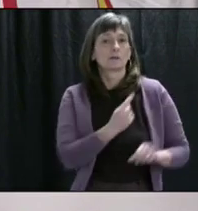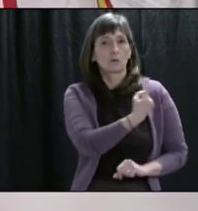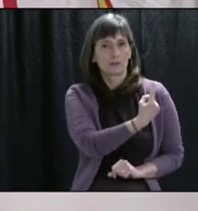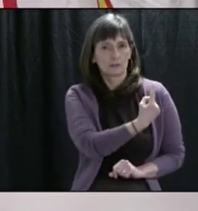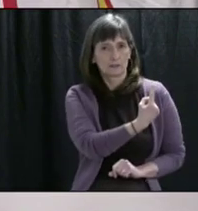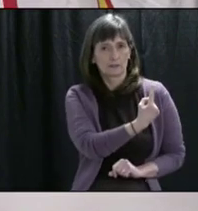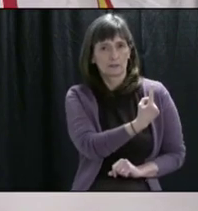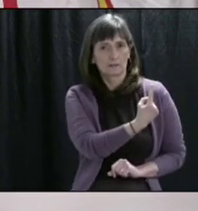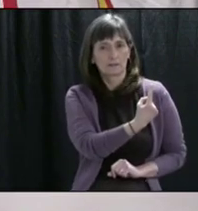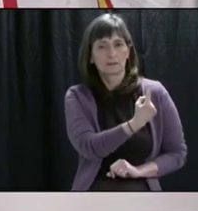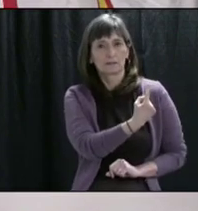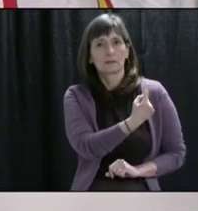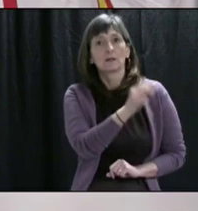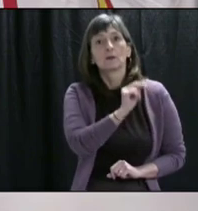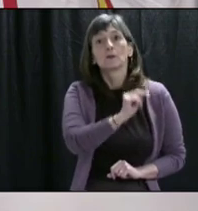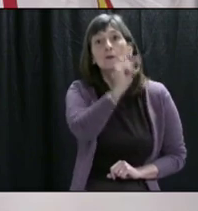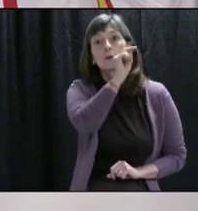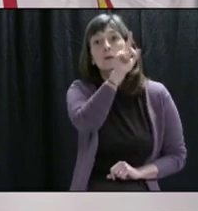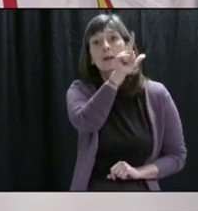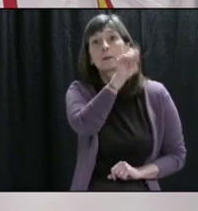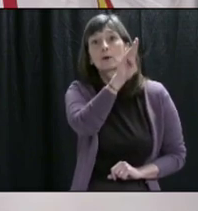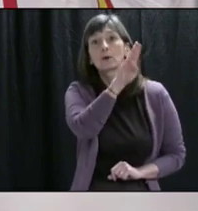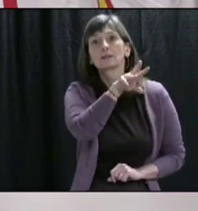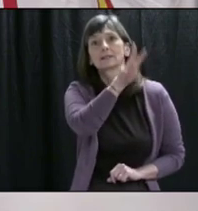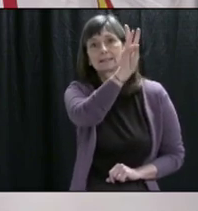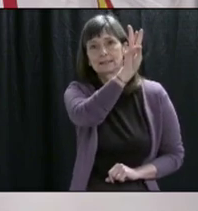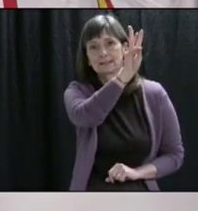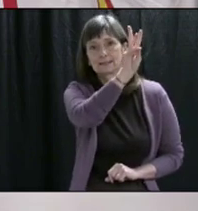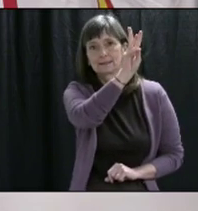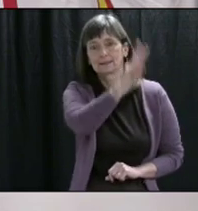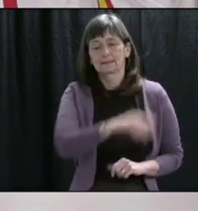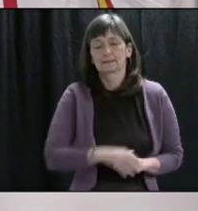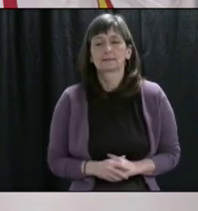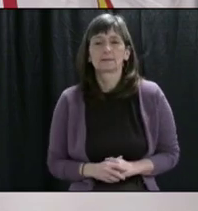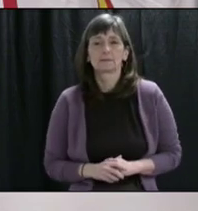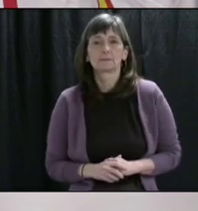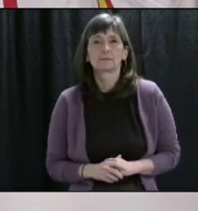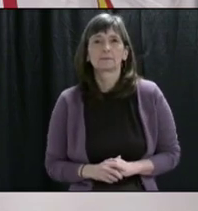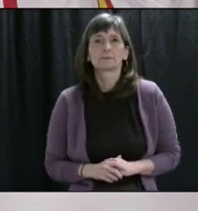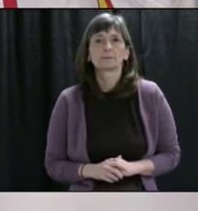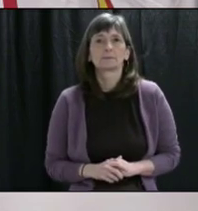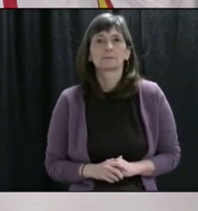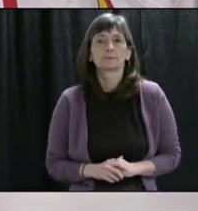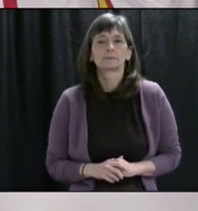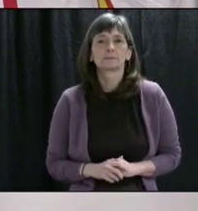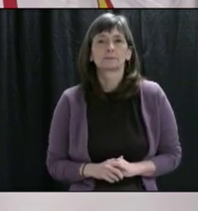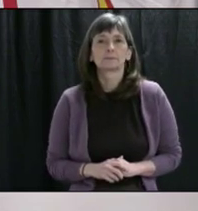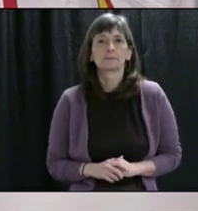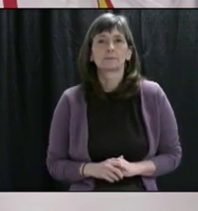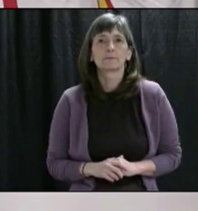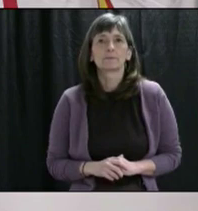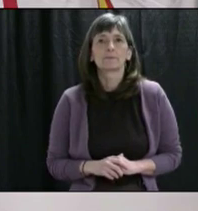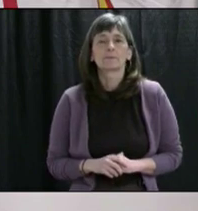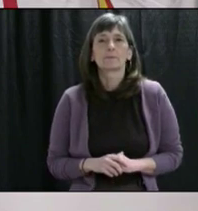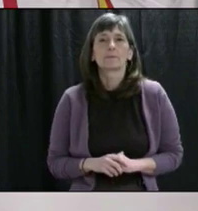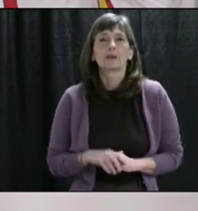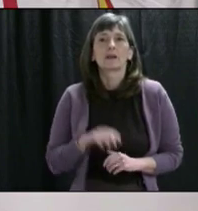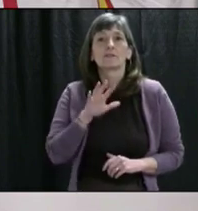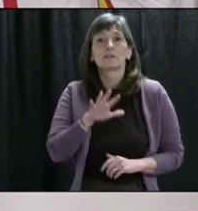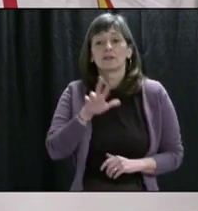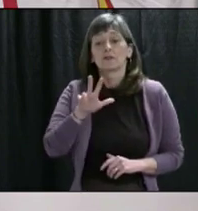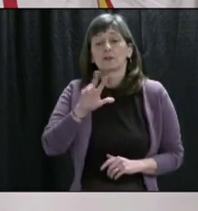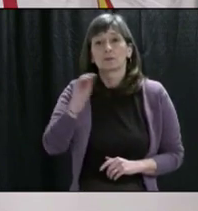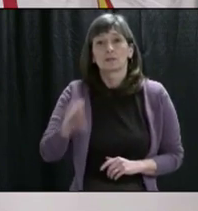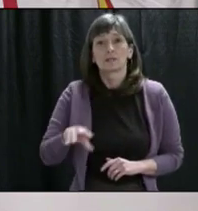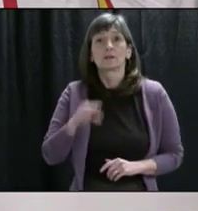in western health, and 6 in Labrador-Grenville health. 53% of cases